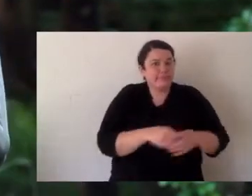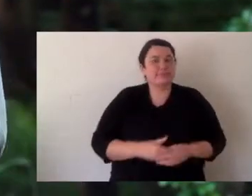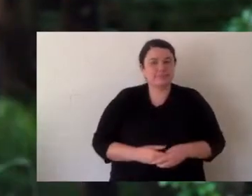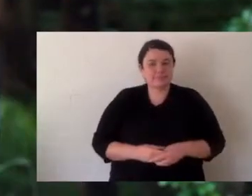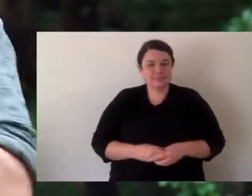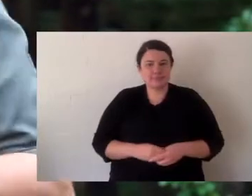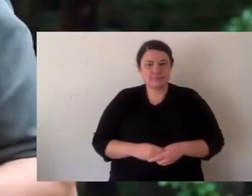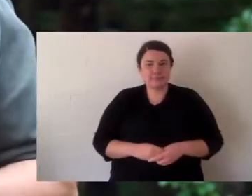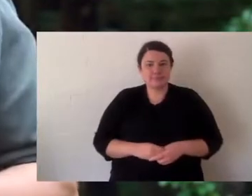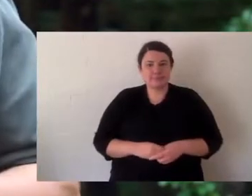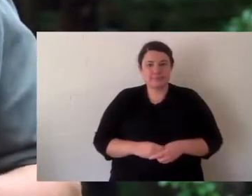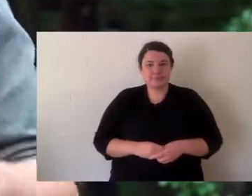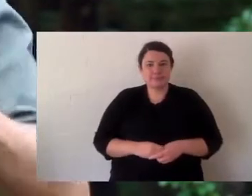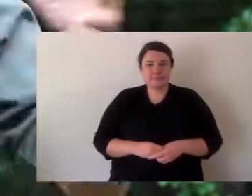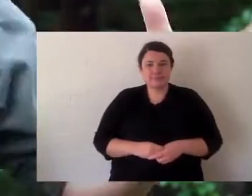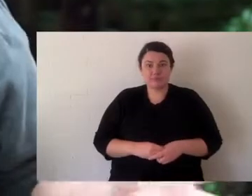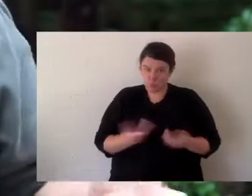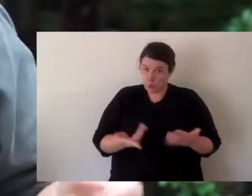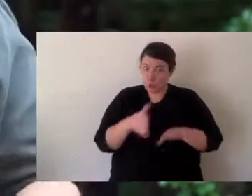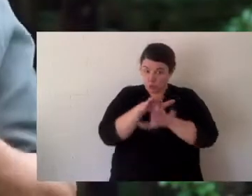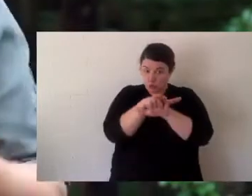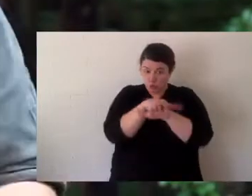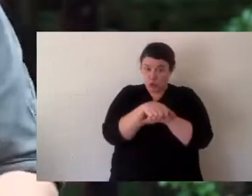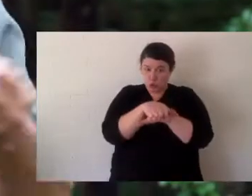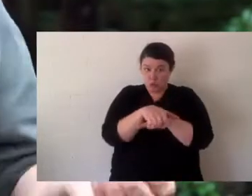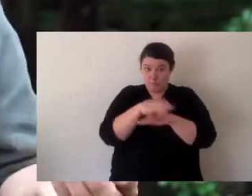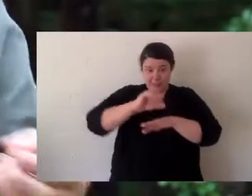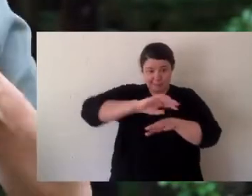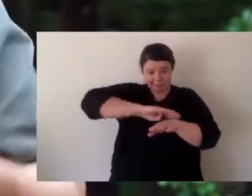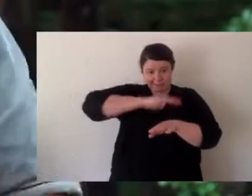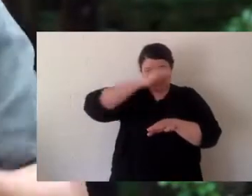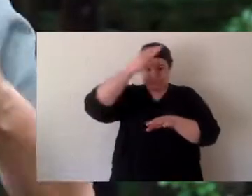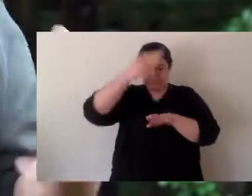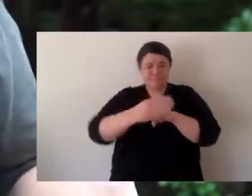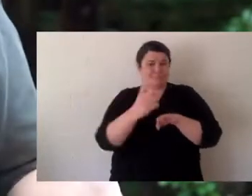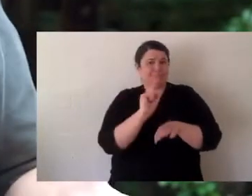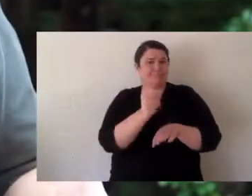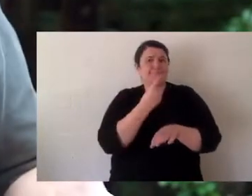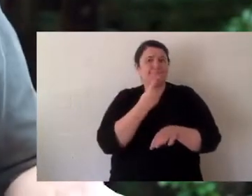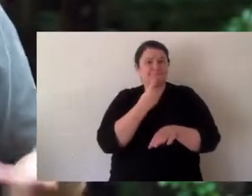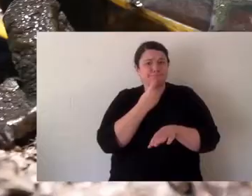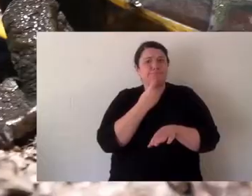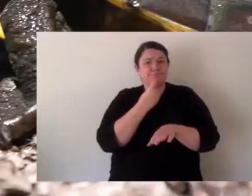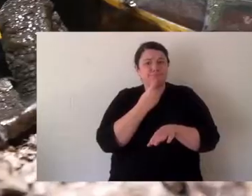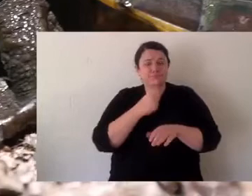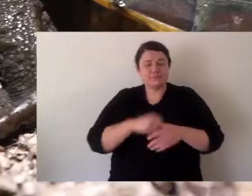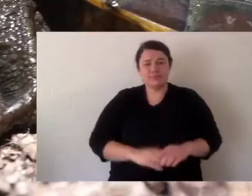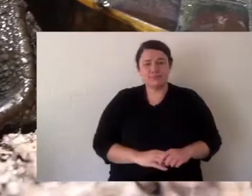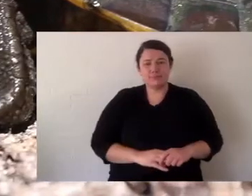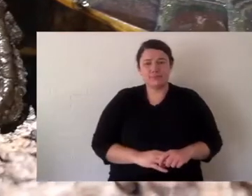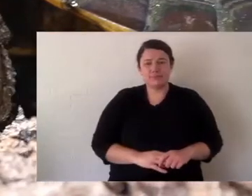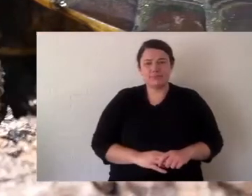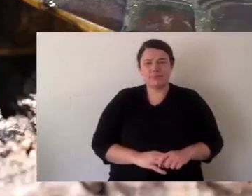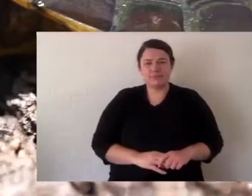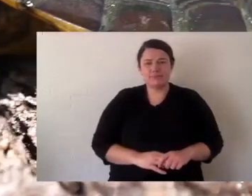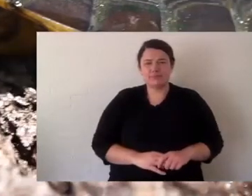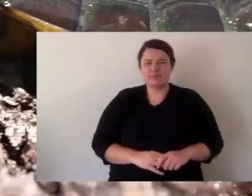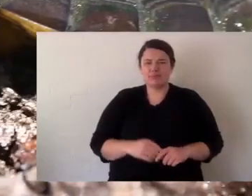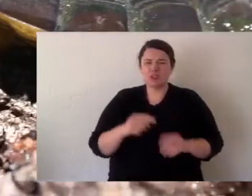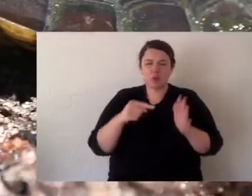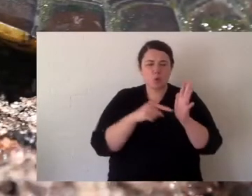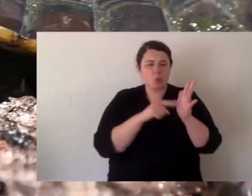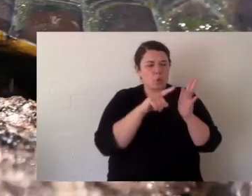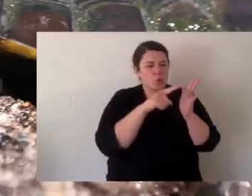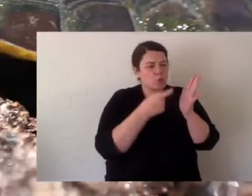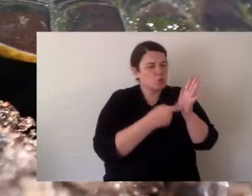onto the land to lay their eggs. But let's go through some of their external features, their physical features. Now they're turtles so they have a